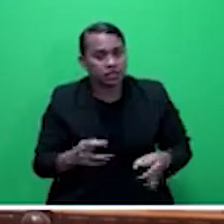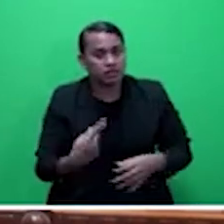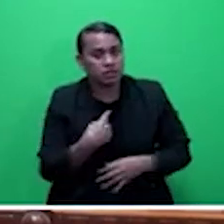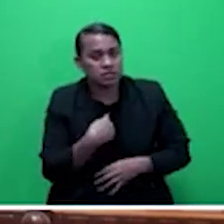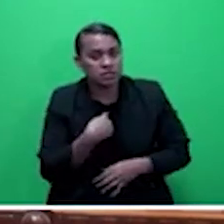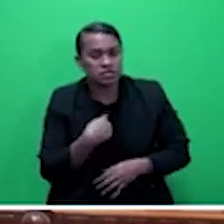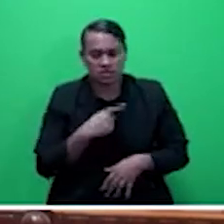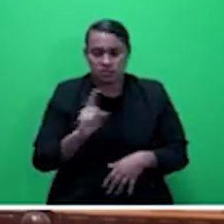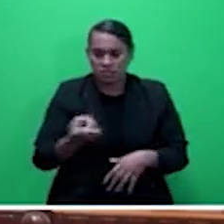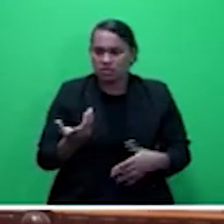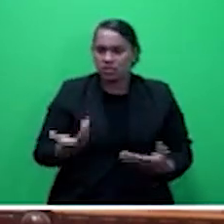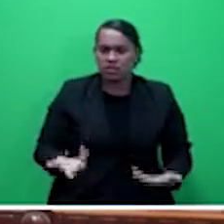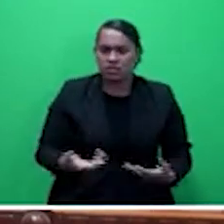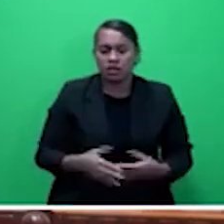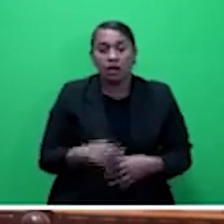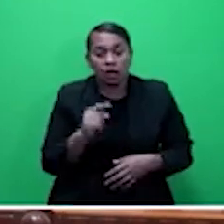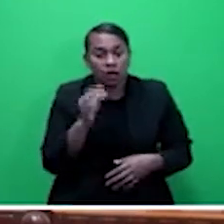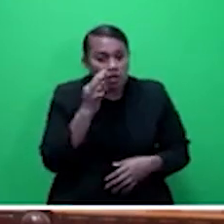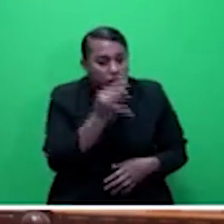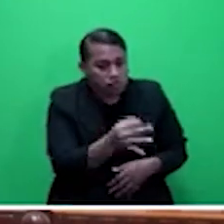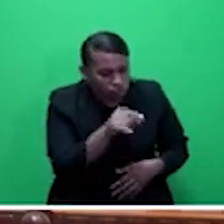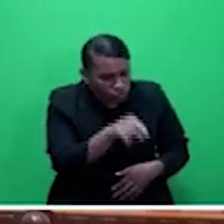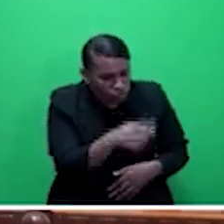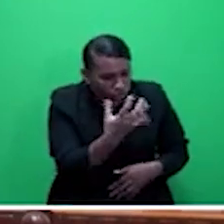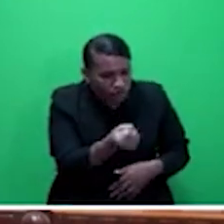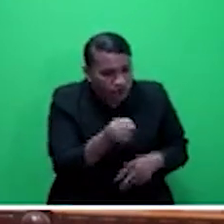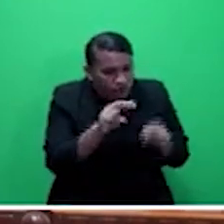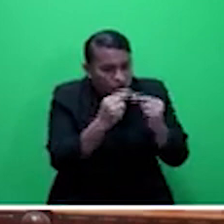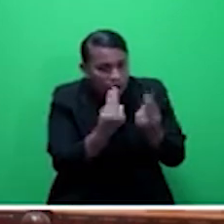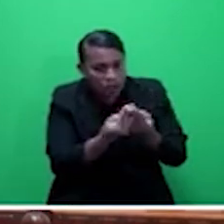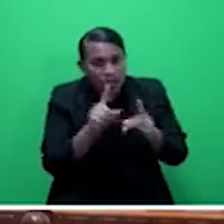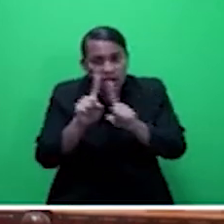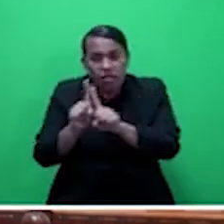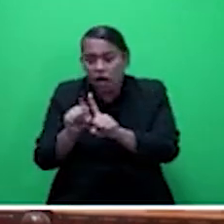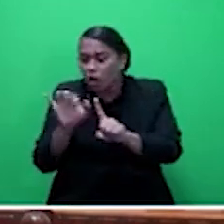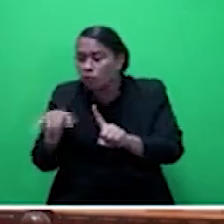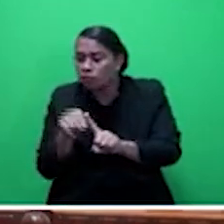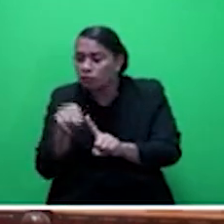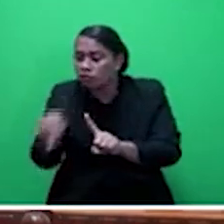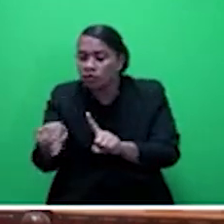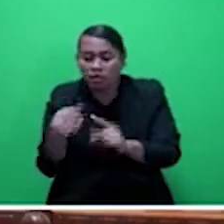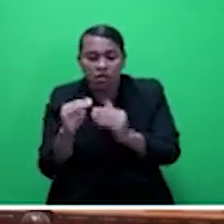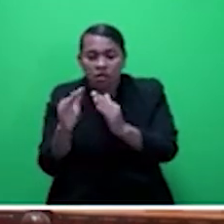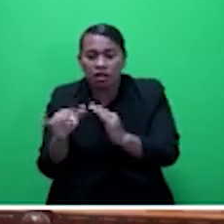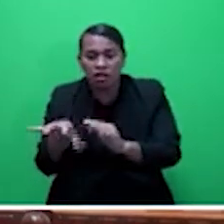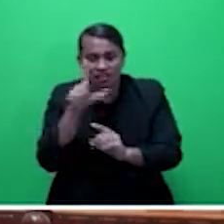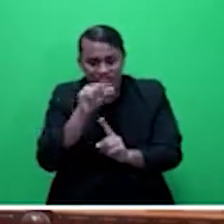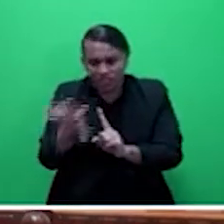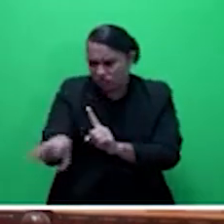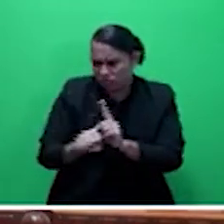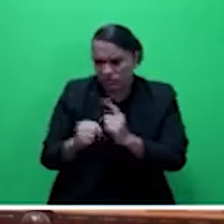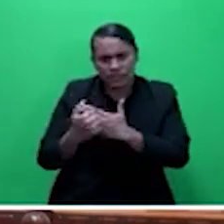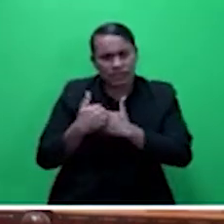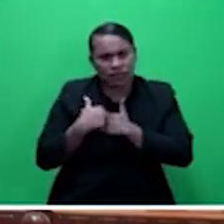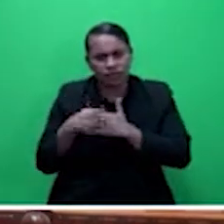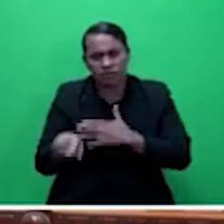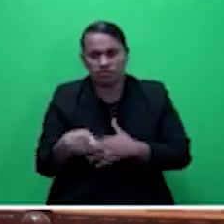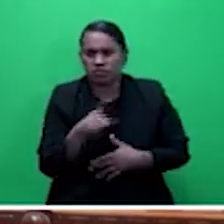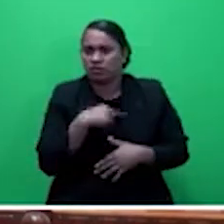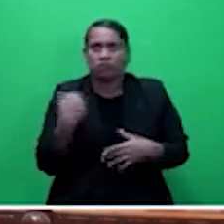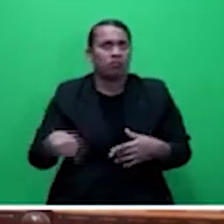But I asked him, do you have families nearby where they can run to? And he said, no, I don't really have that.